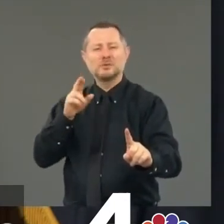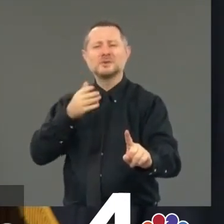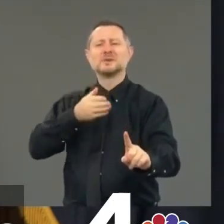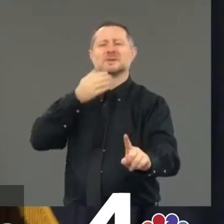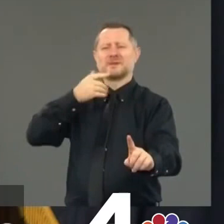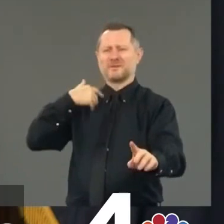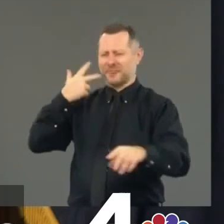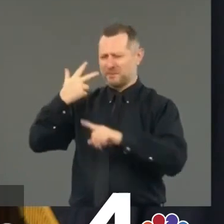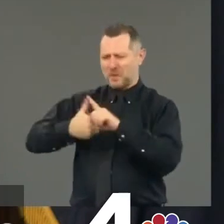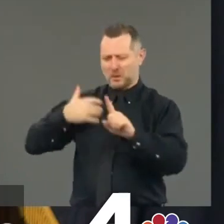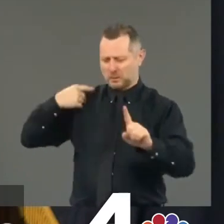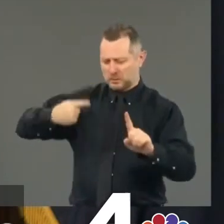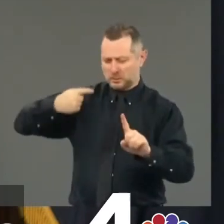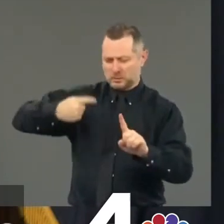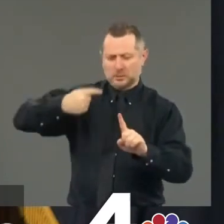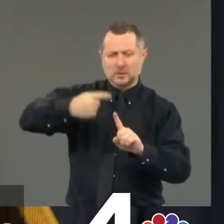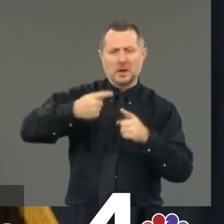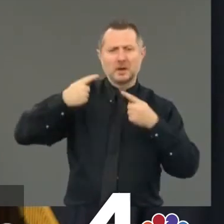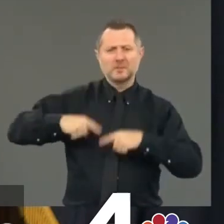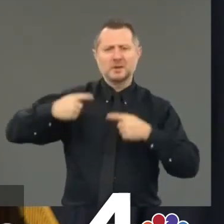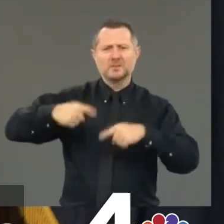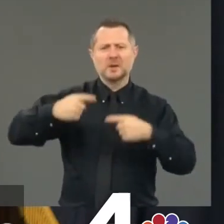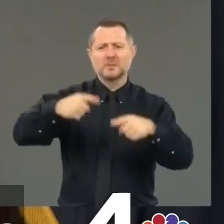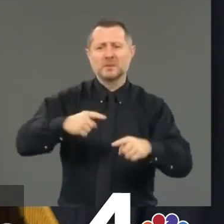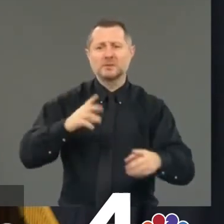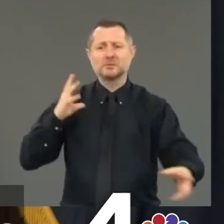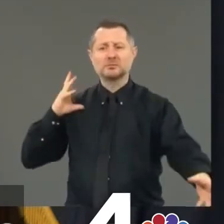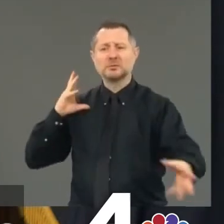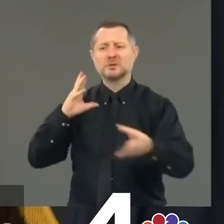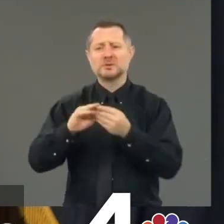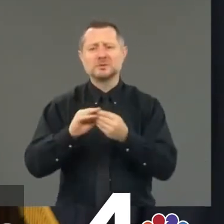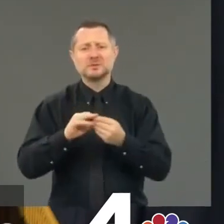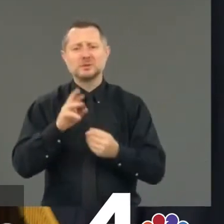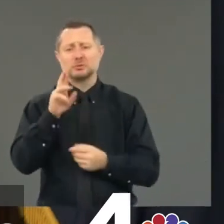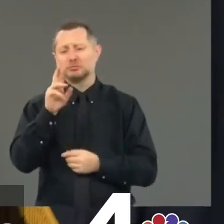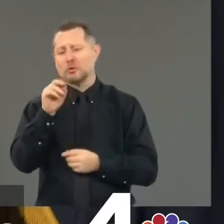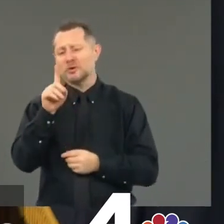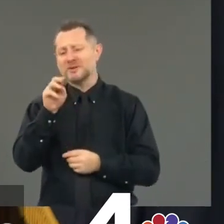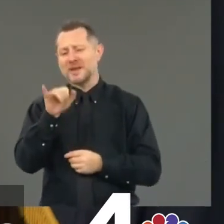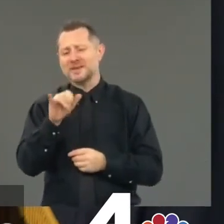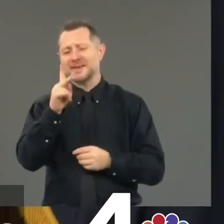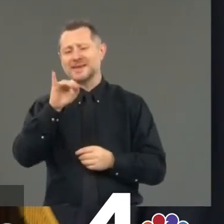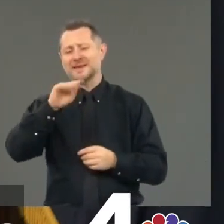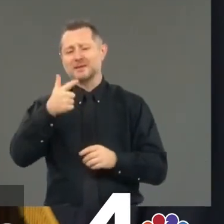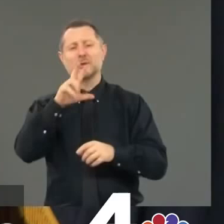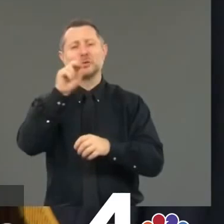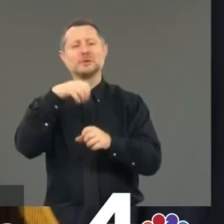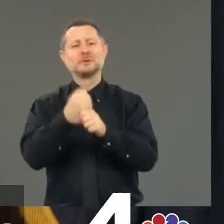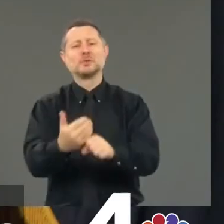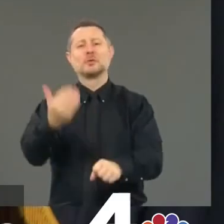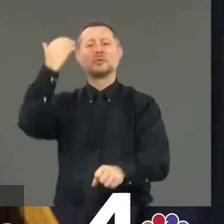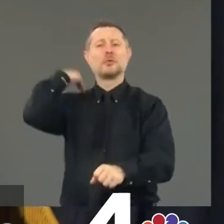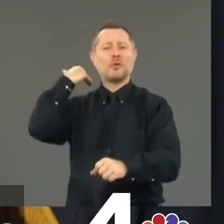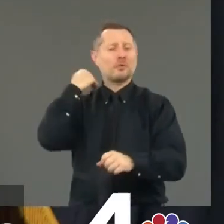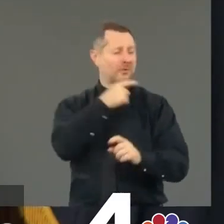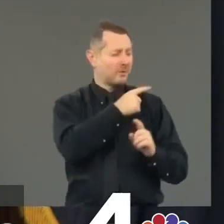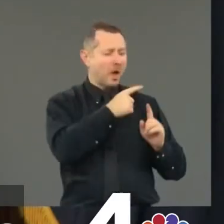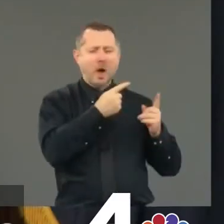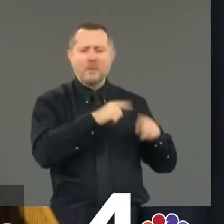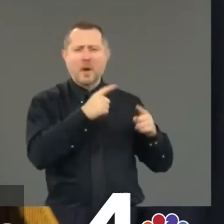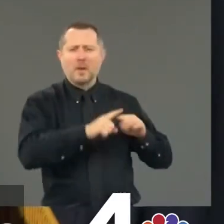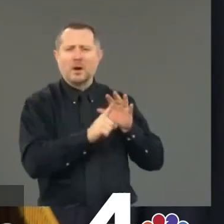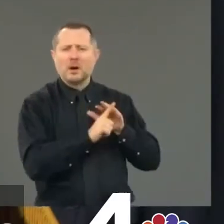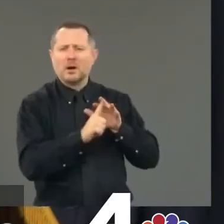of Rodney King, and Amadou Diallo, and Sean Bell, and Abner Louima, and the